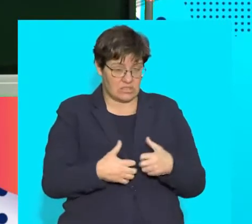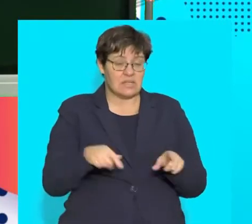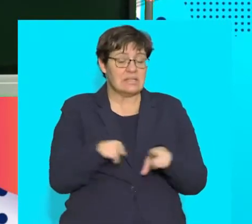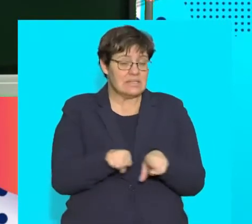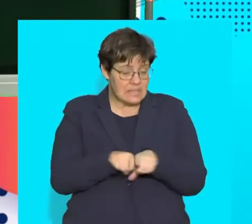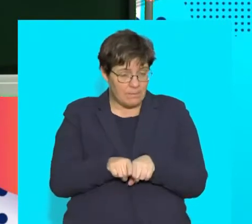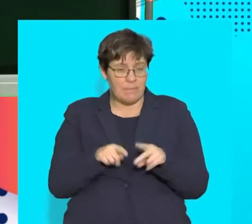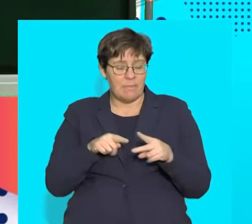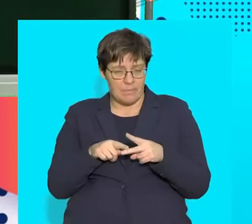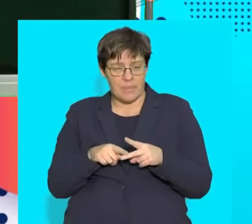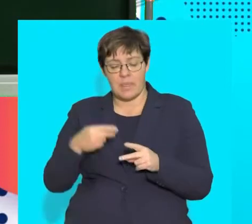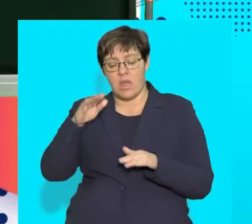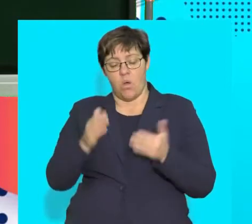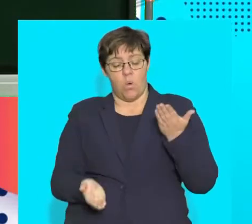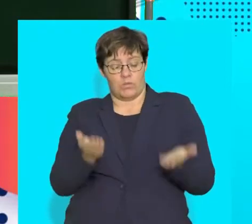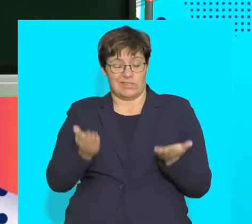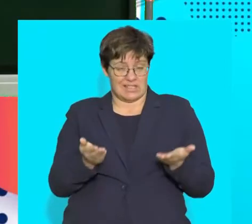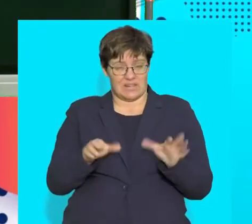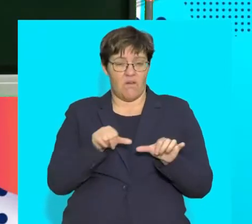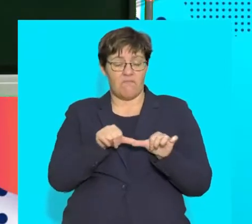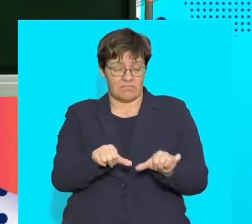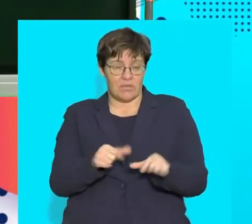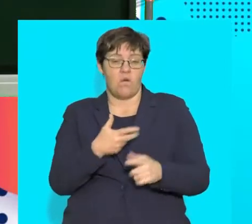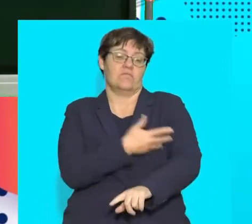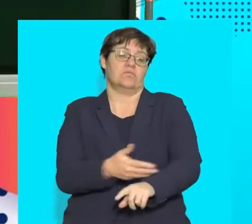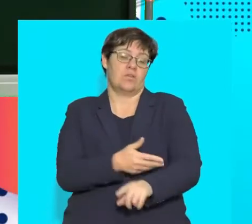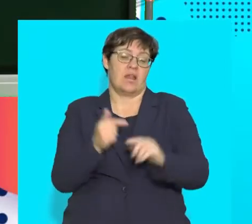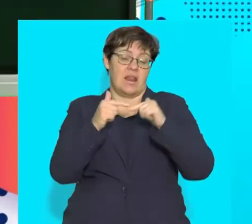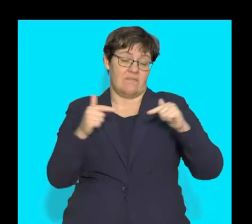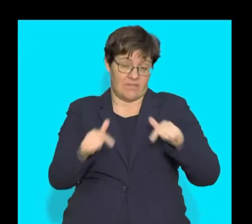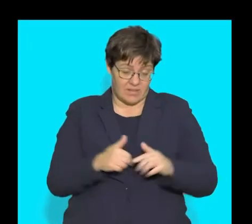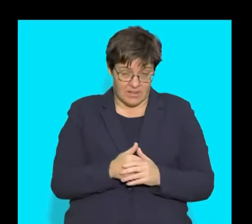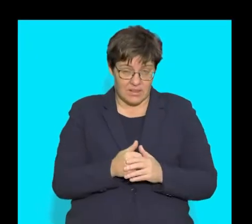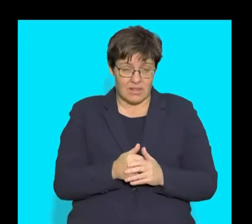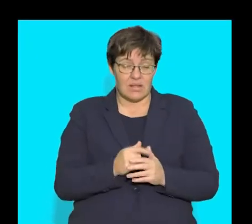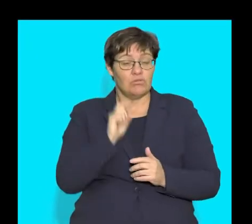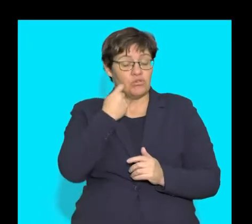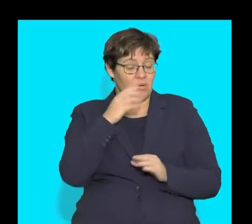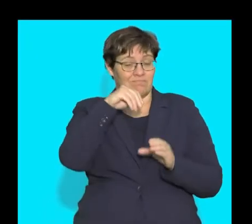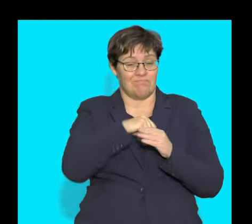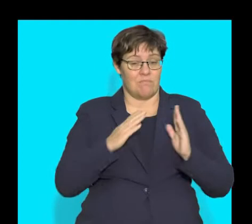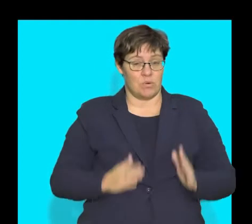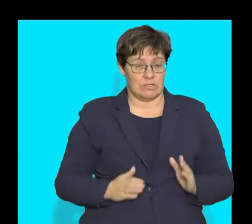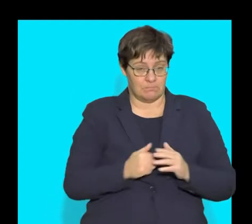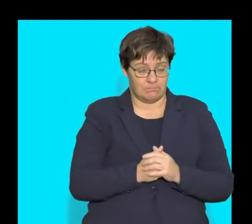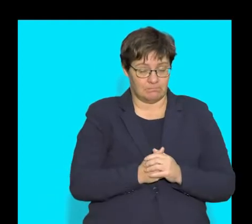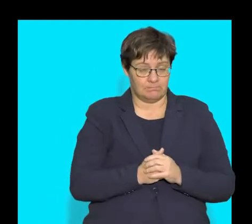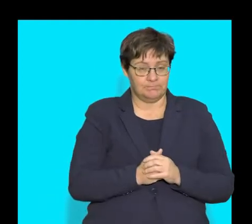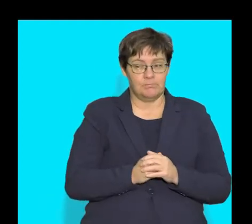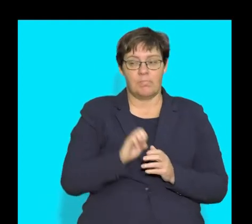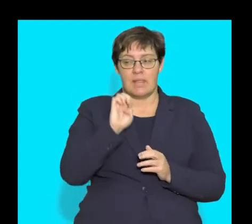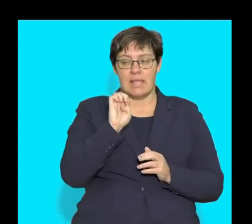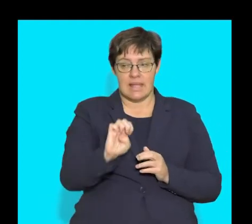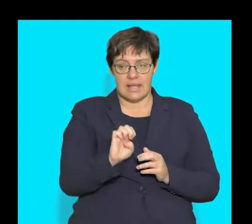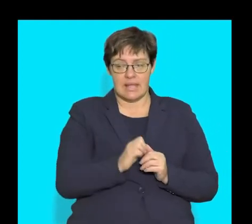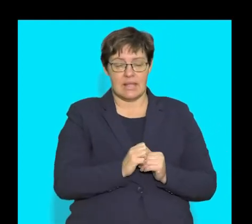homeostasis in terms of the balance of blood sugar levels in the body. E points to the large